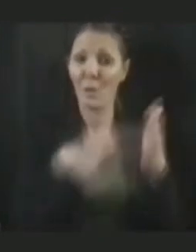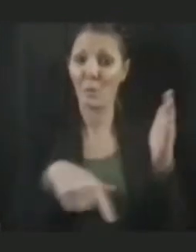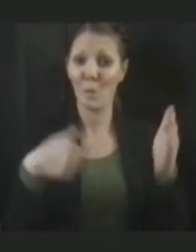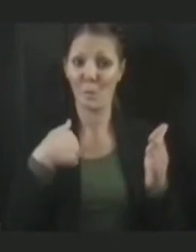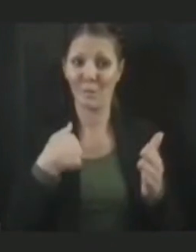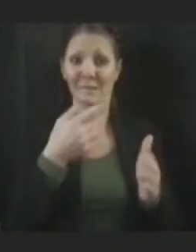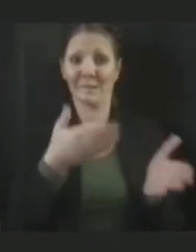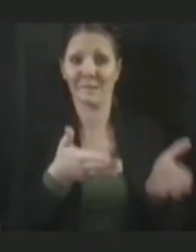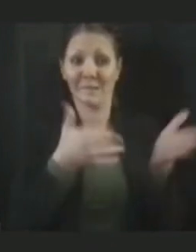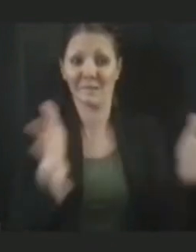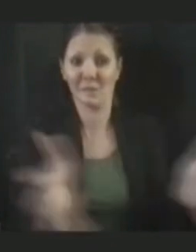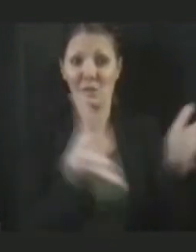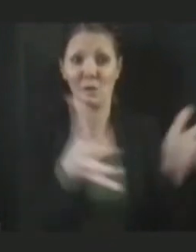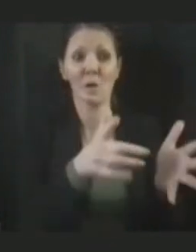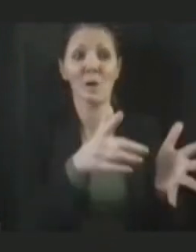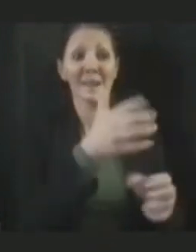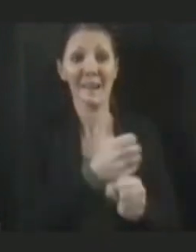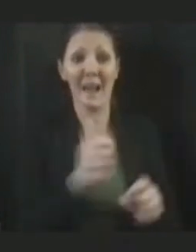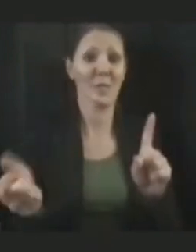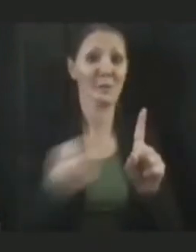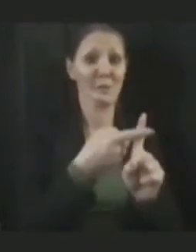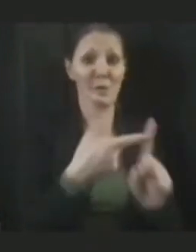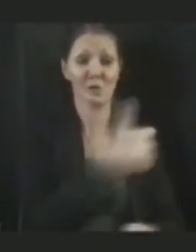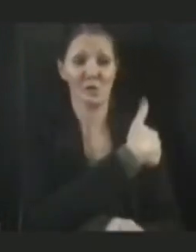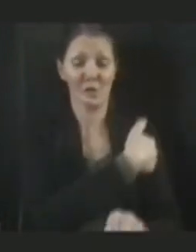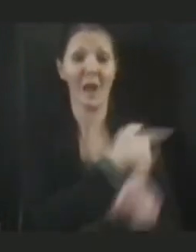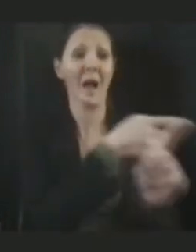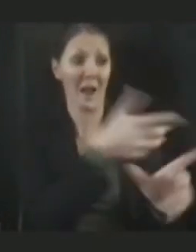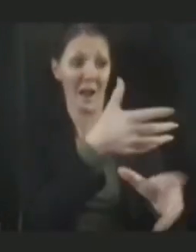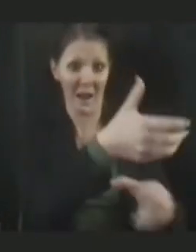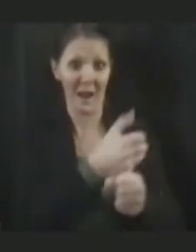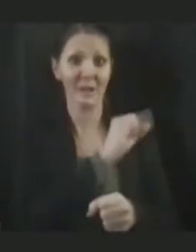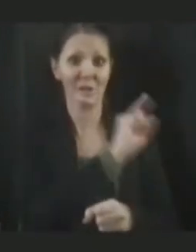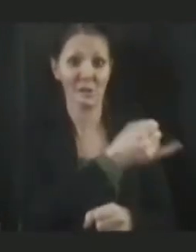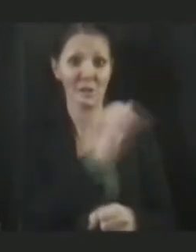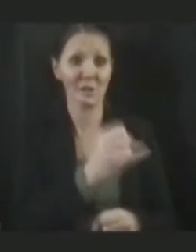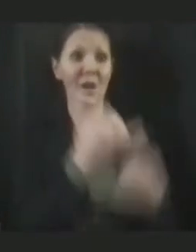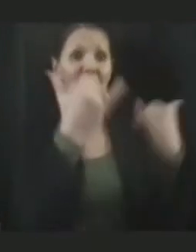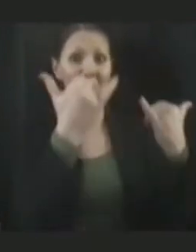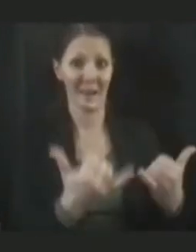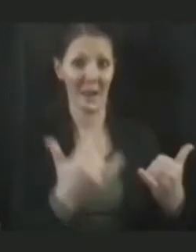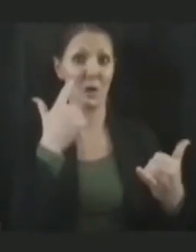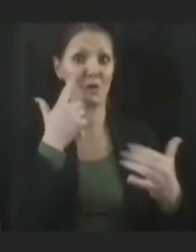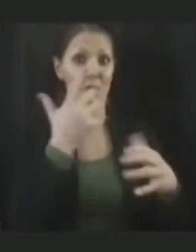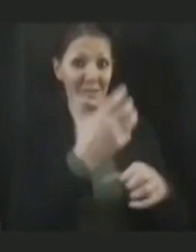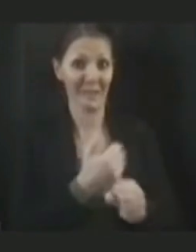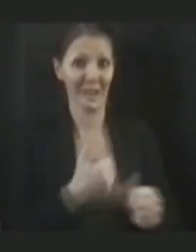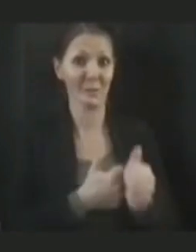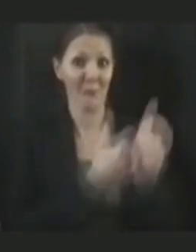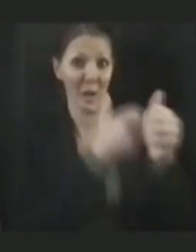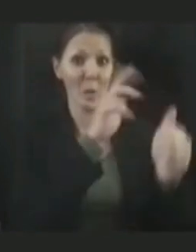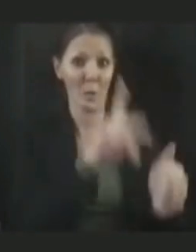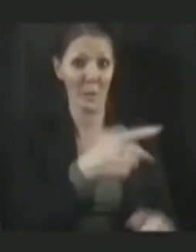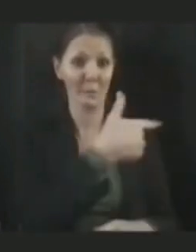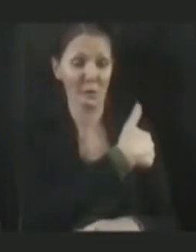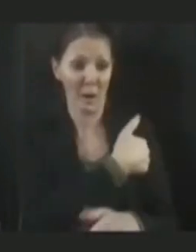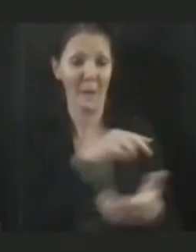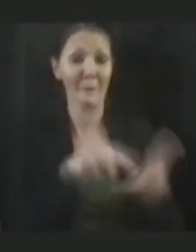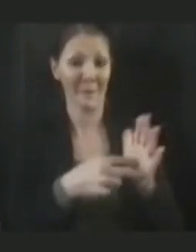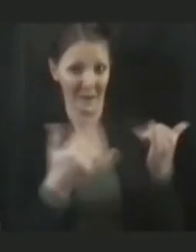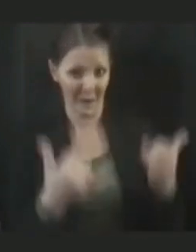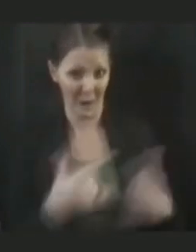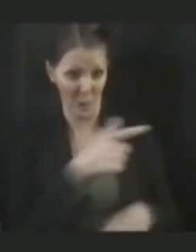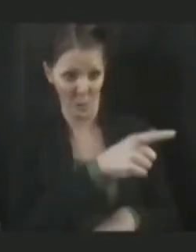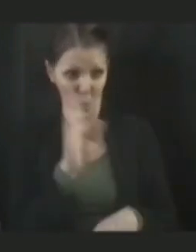available shot to them, those that got J and J and have now taken a follow-up shot, when they and if will need another shot thereafter.